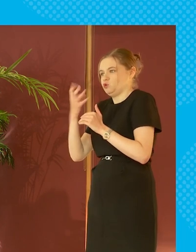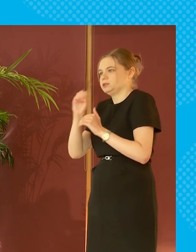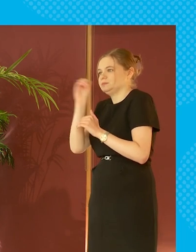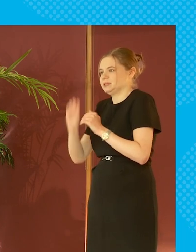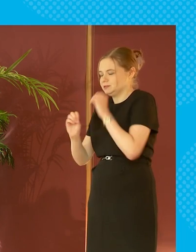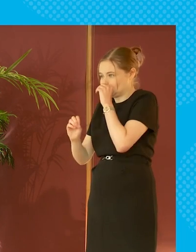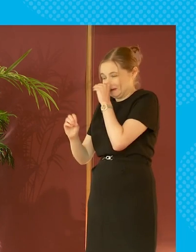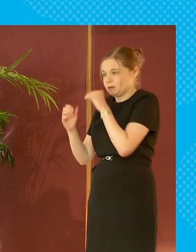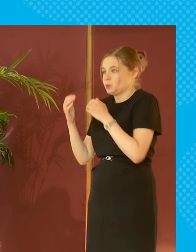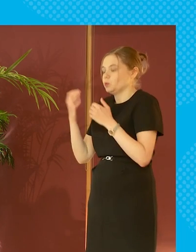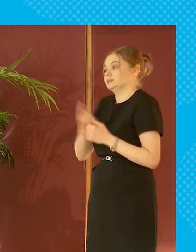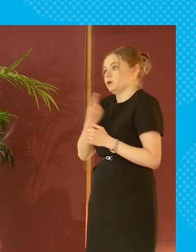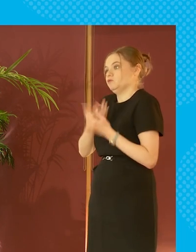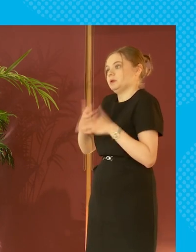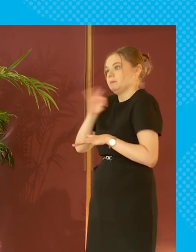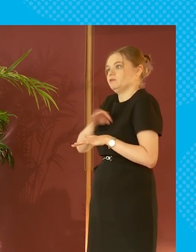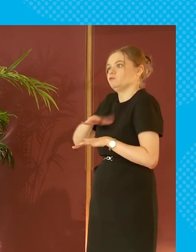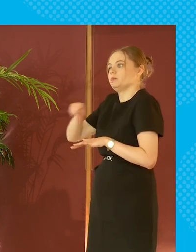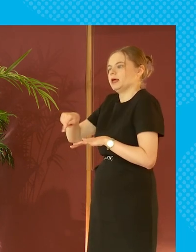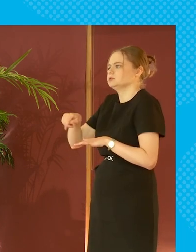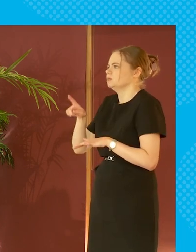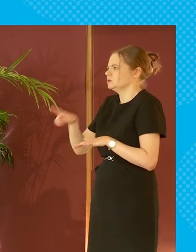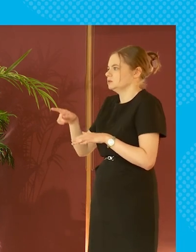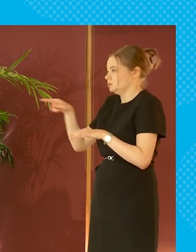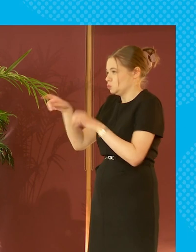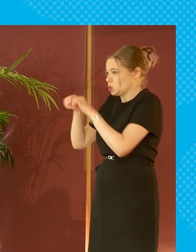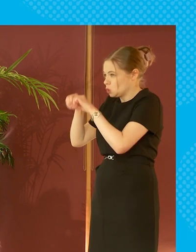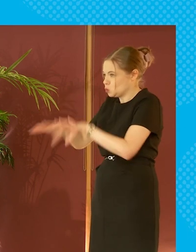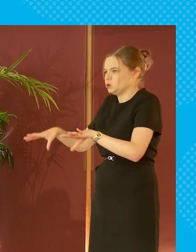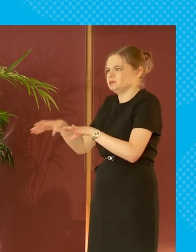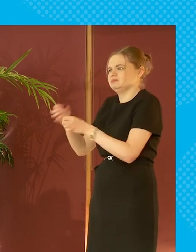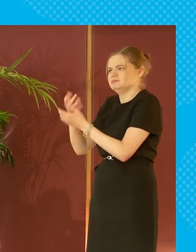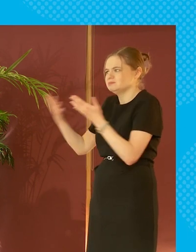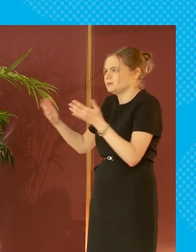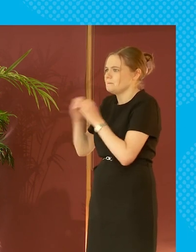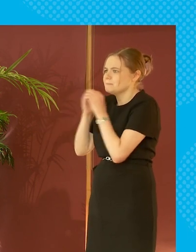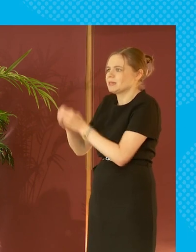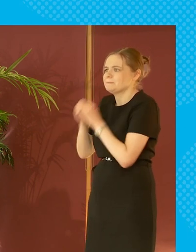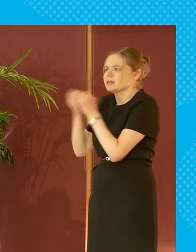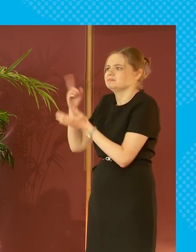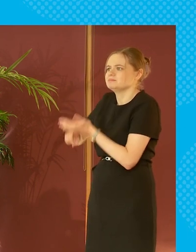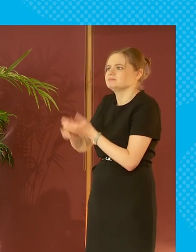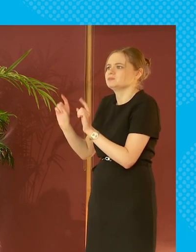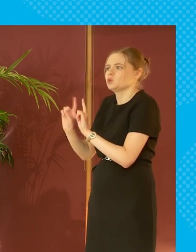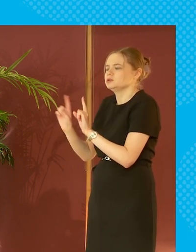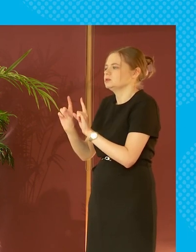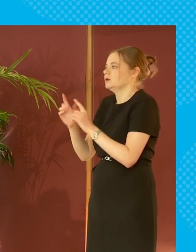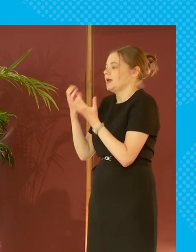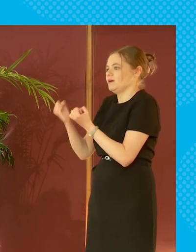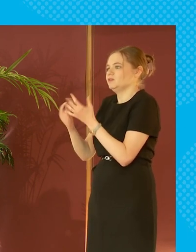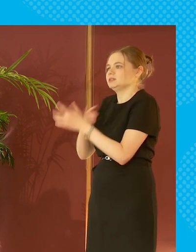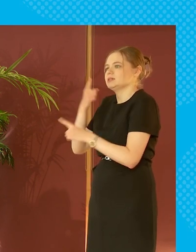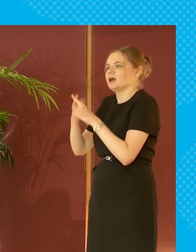a massive tax break i get that tax break but you know what do you lose how many billions do you lose to the public purse